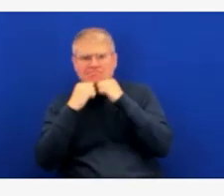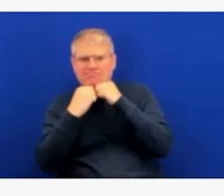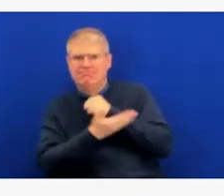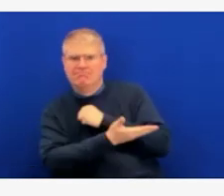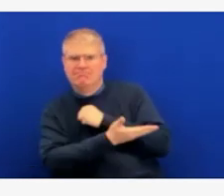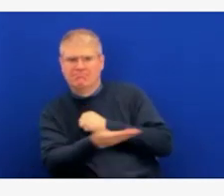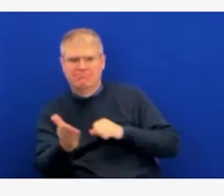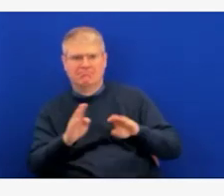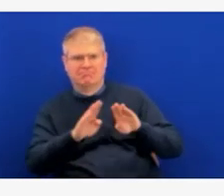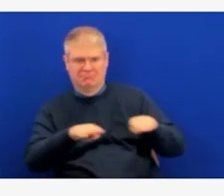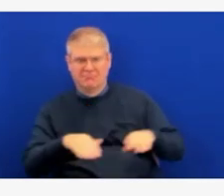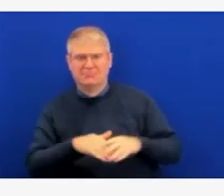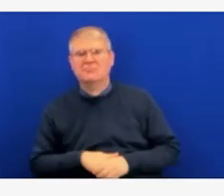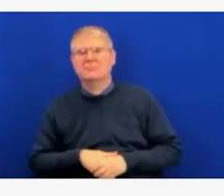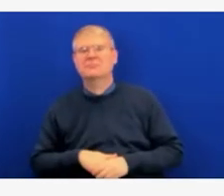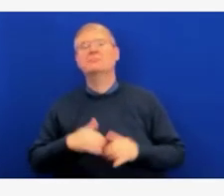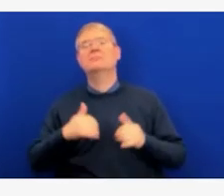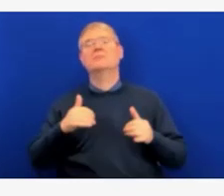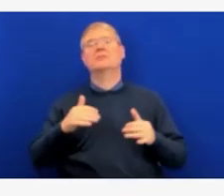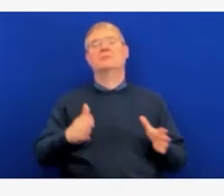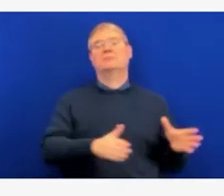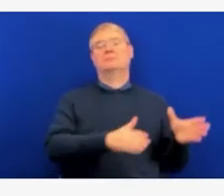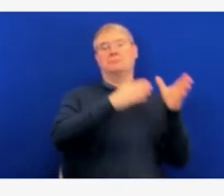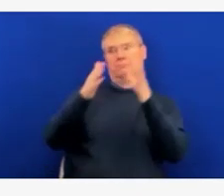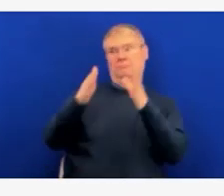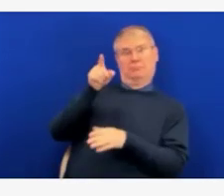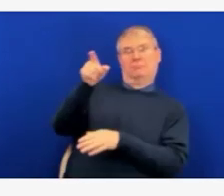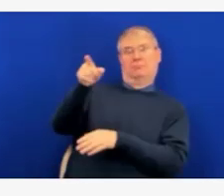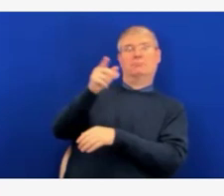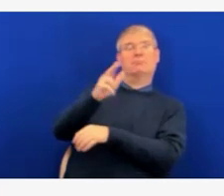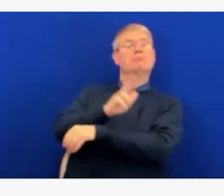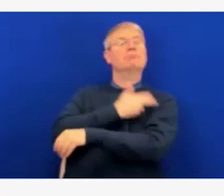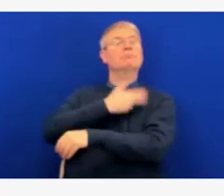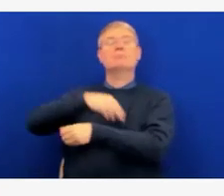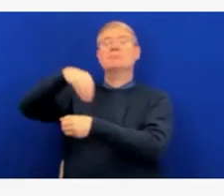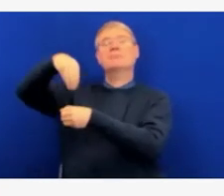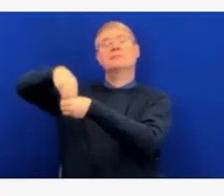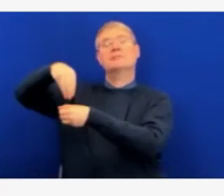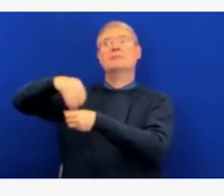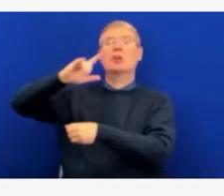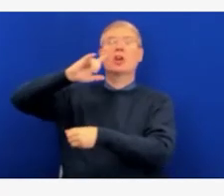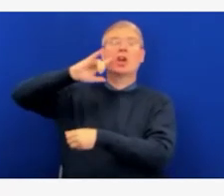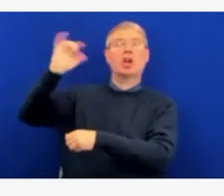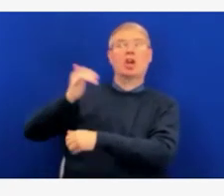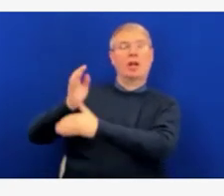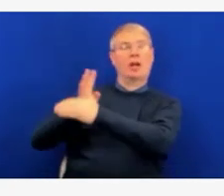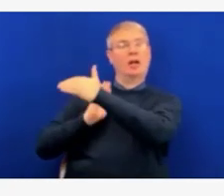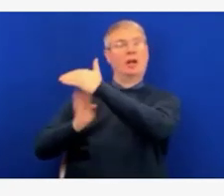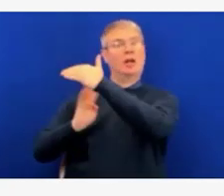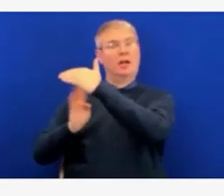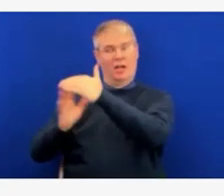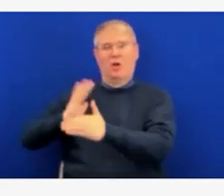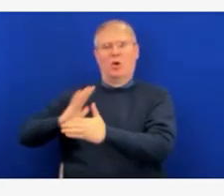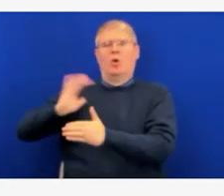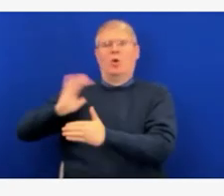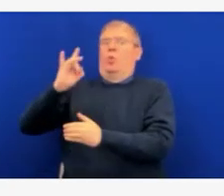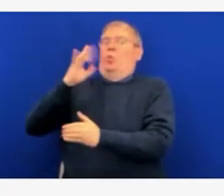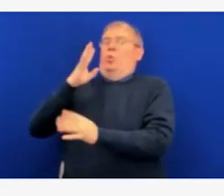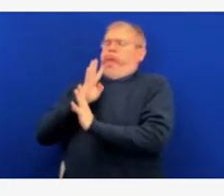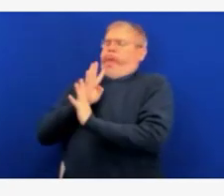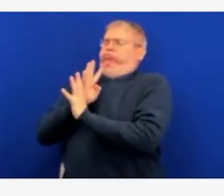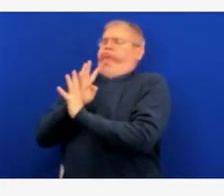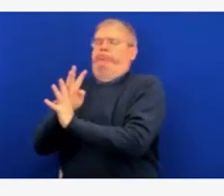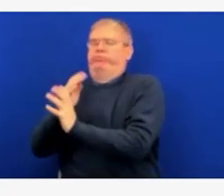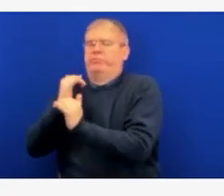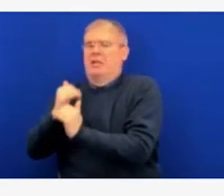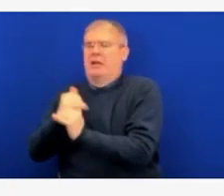but caution that we must continue to take measures and precautions to keep things from changing and moving in the wrong direction. This includes